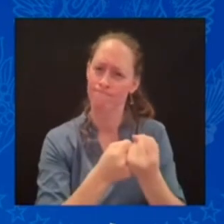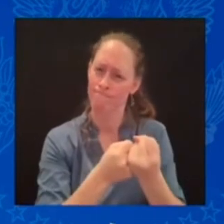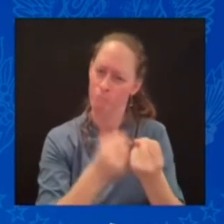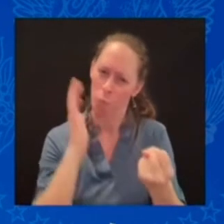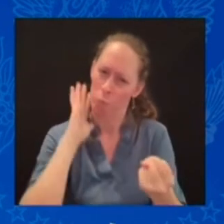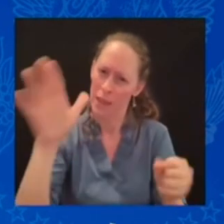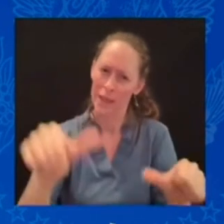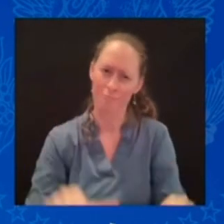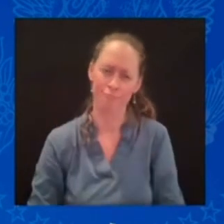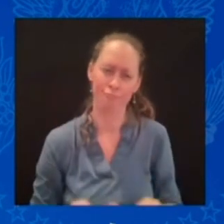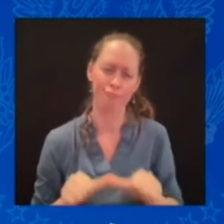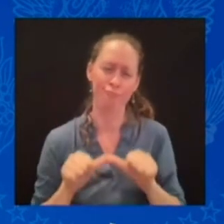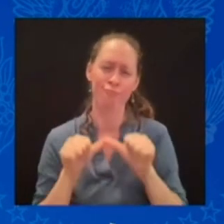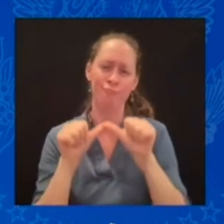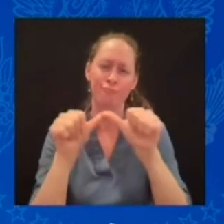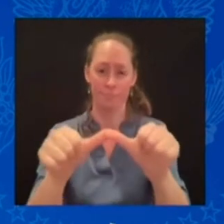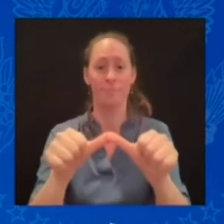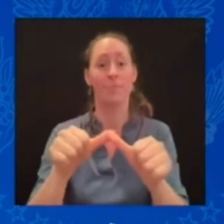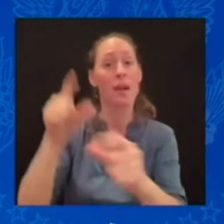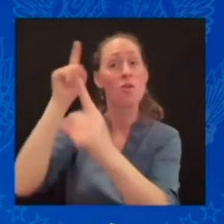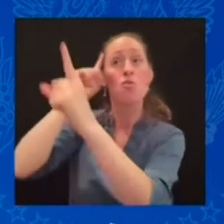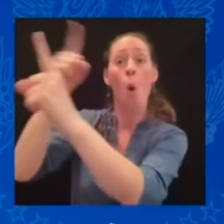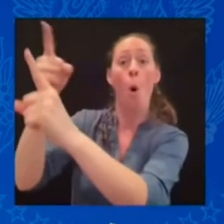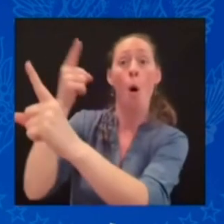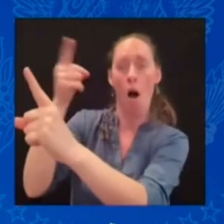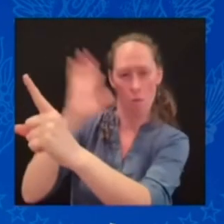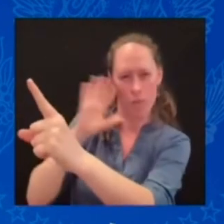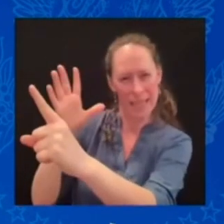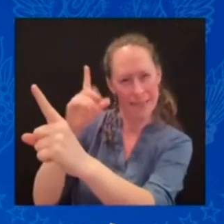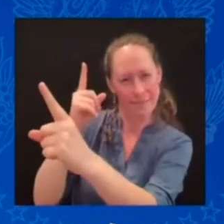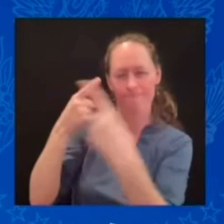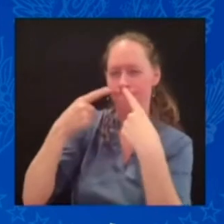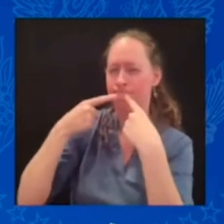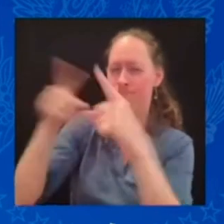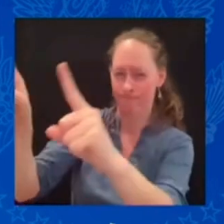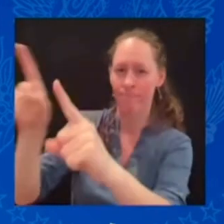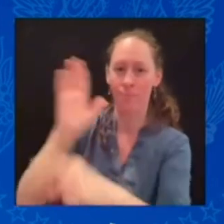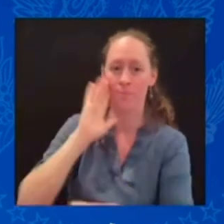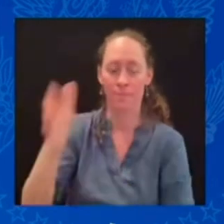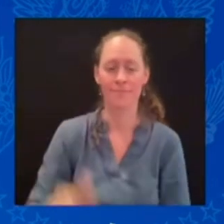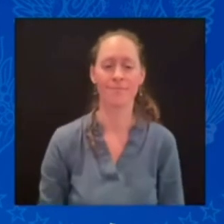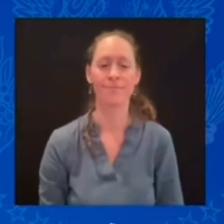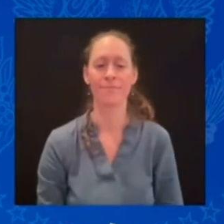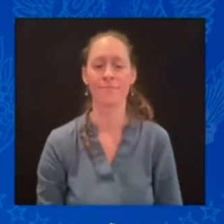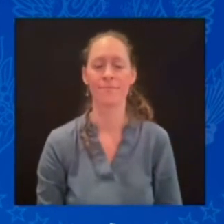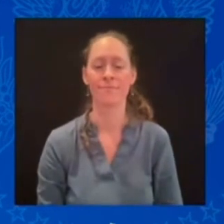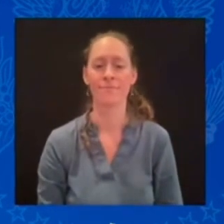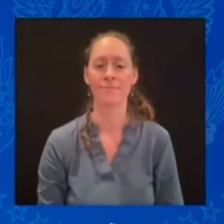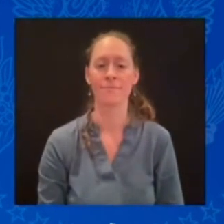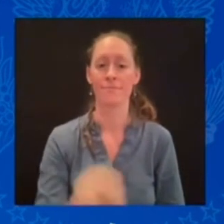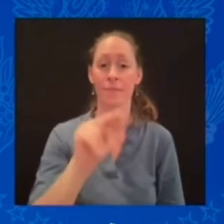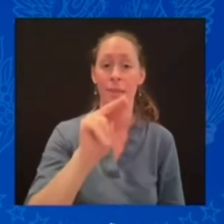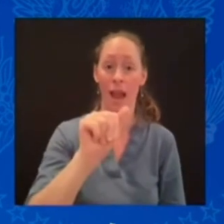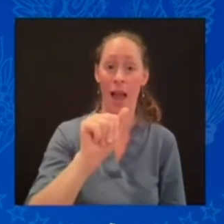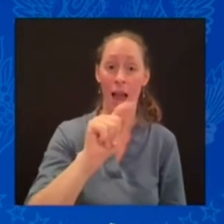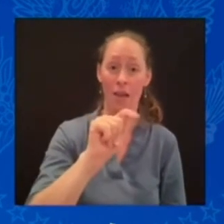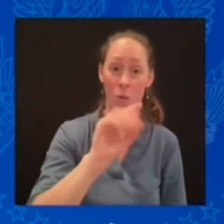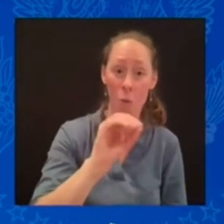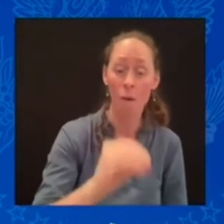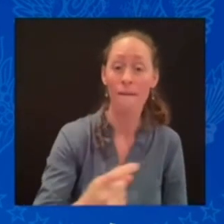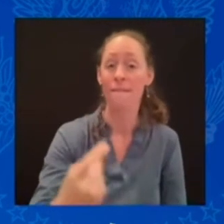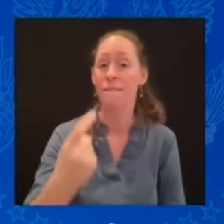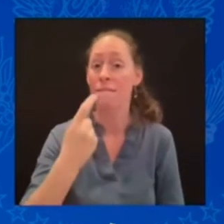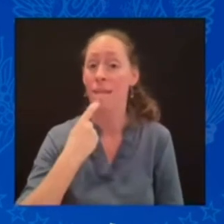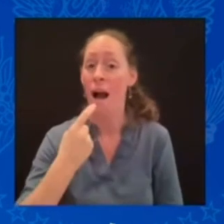Will we stand together? Will we stand together? And